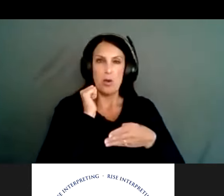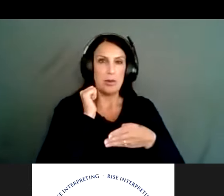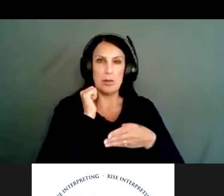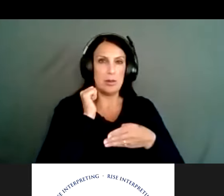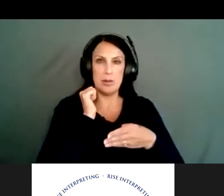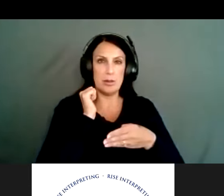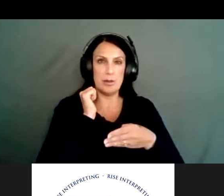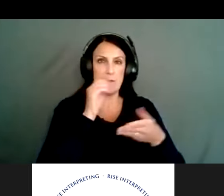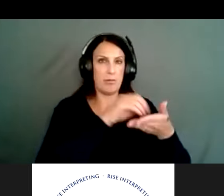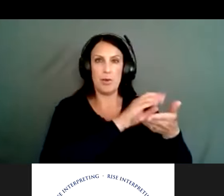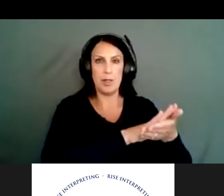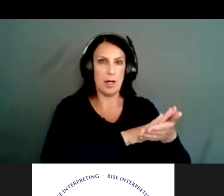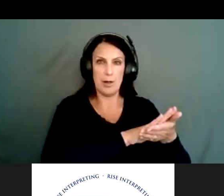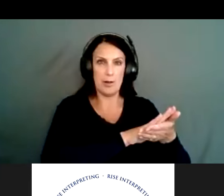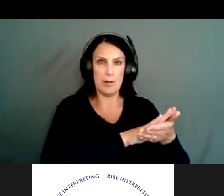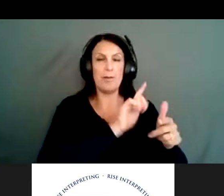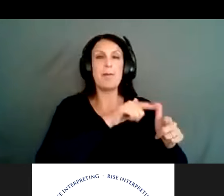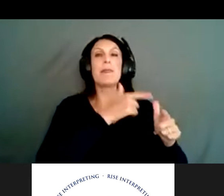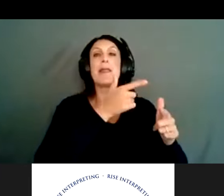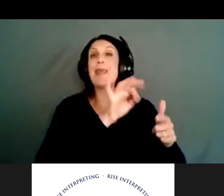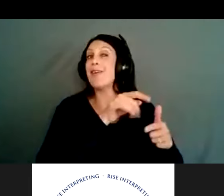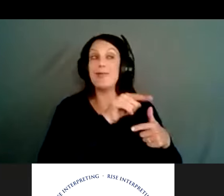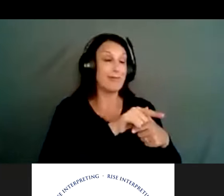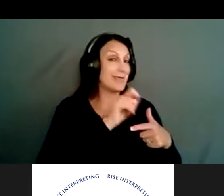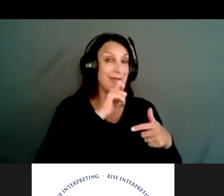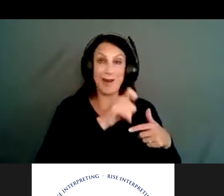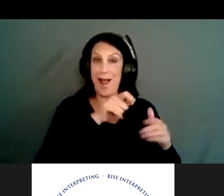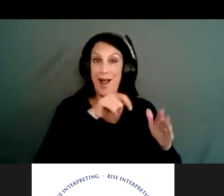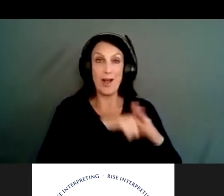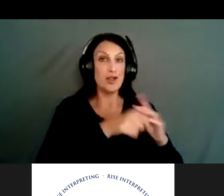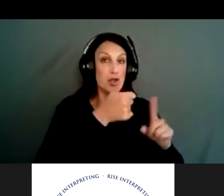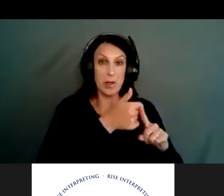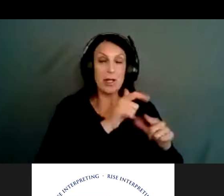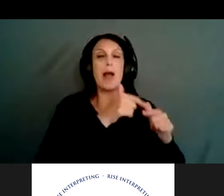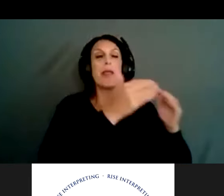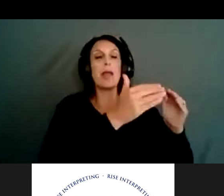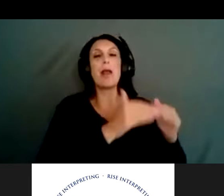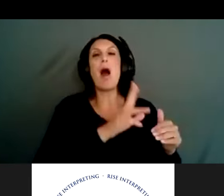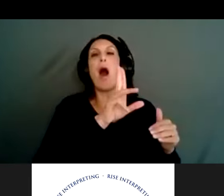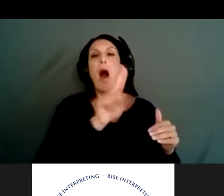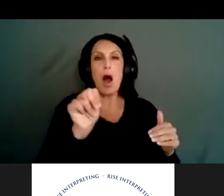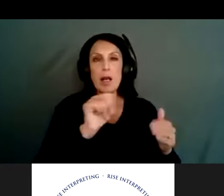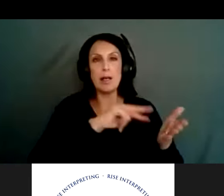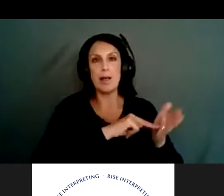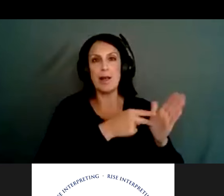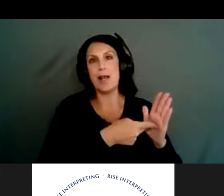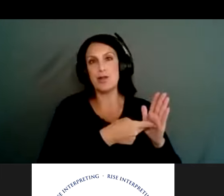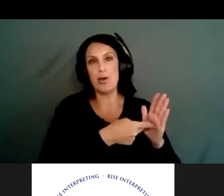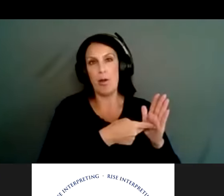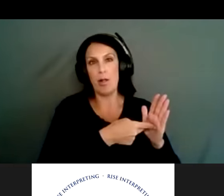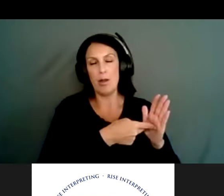ruled as suicide than an unintentional is to get ruled as a suicide. That made any sort of sense of it.